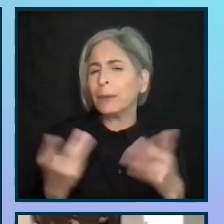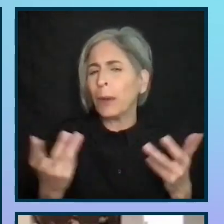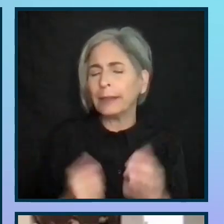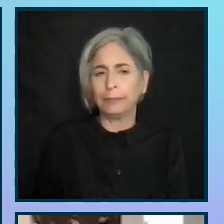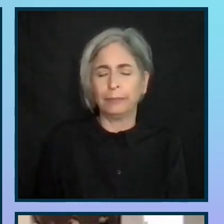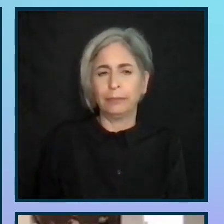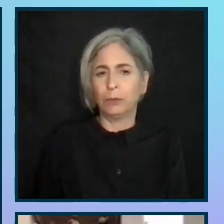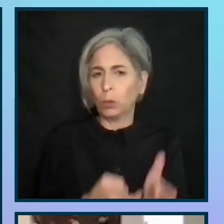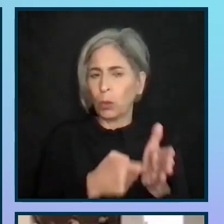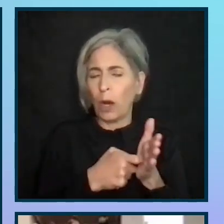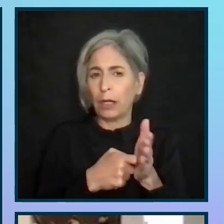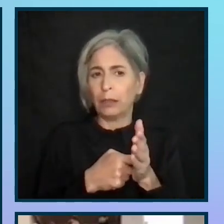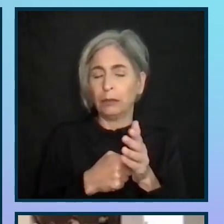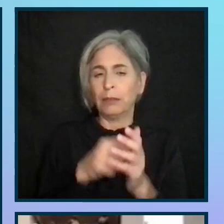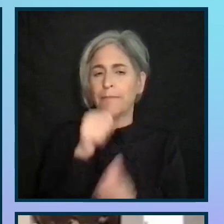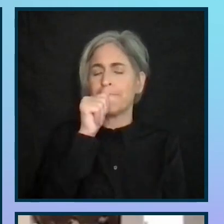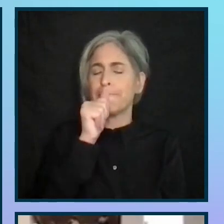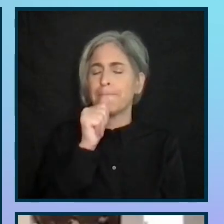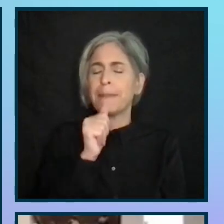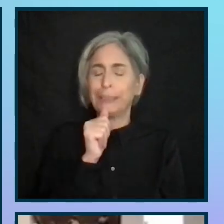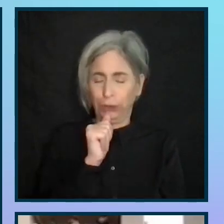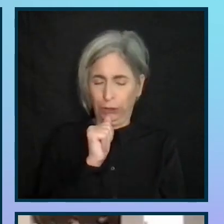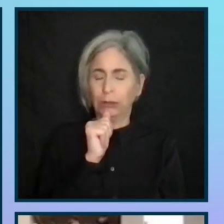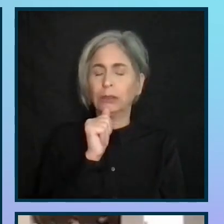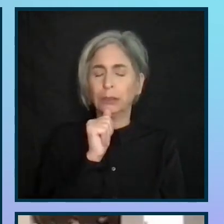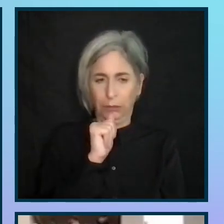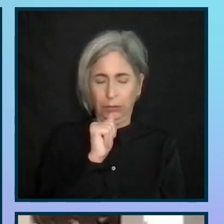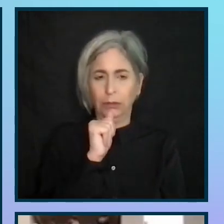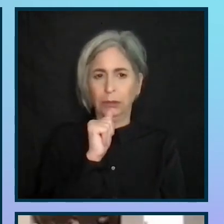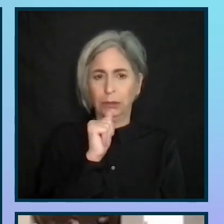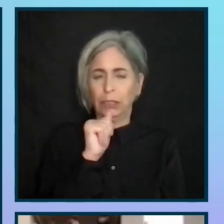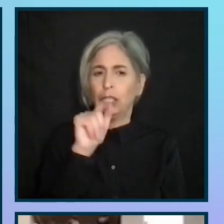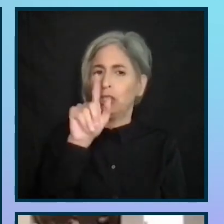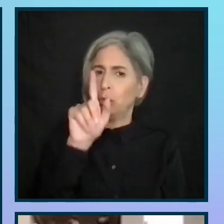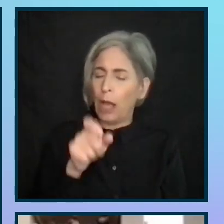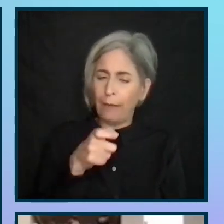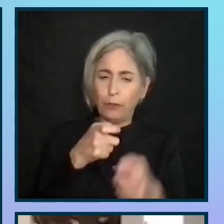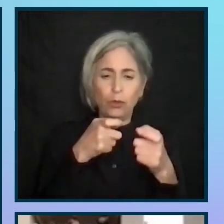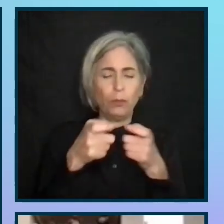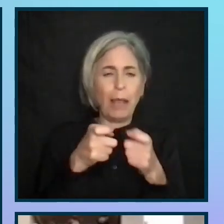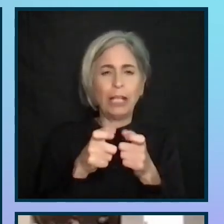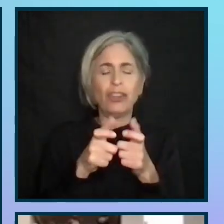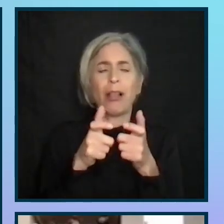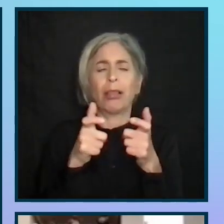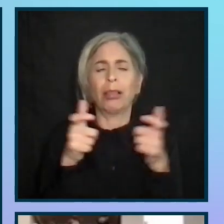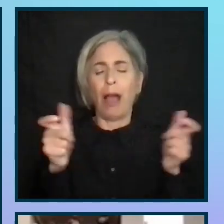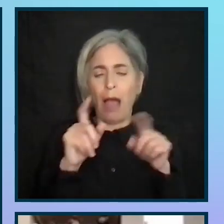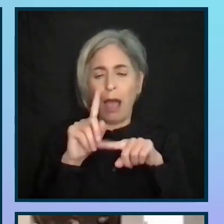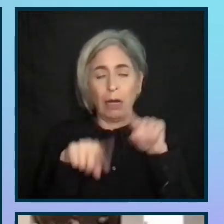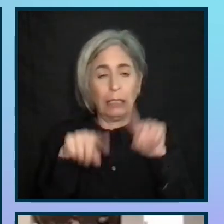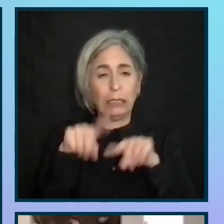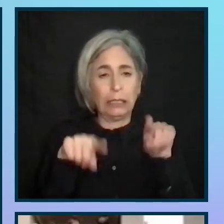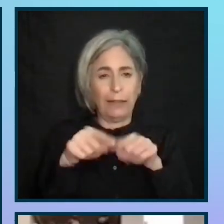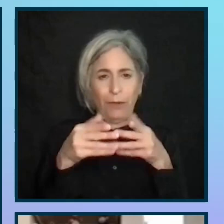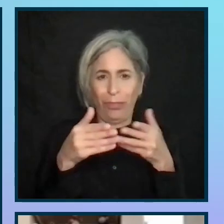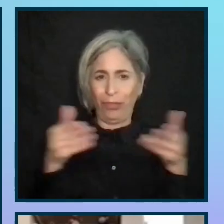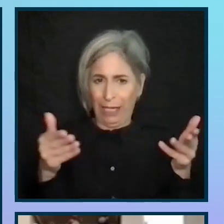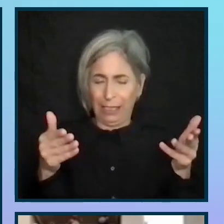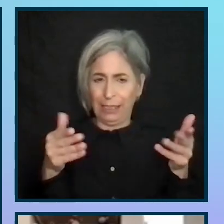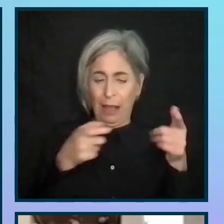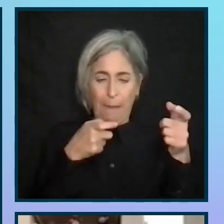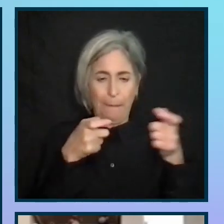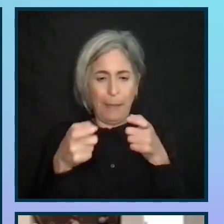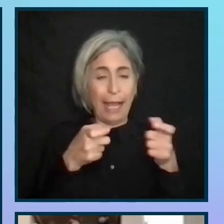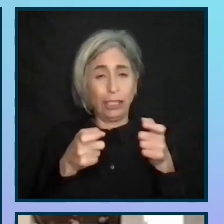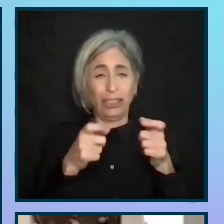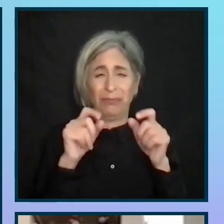Again, you need patience. You have to manage a lot of different things. You have to manage a